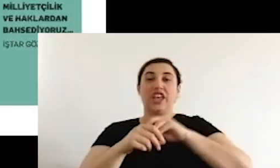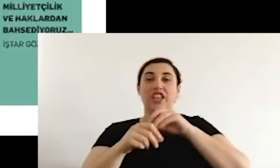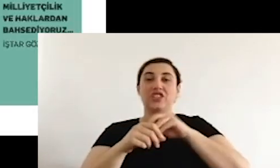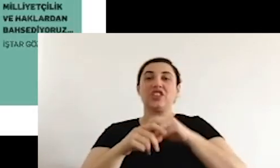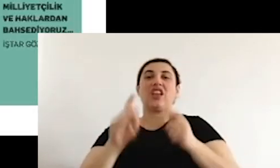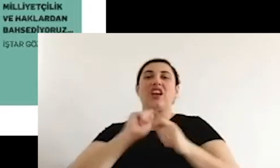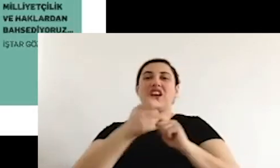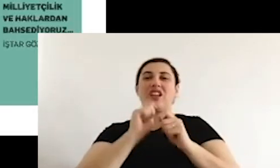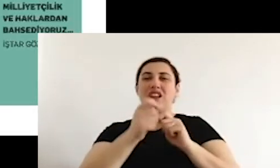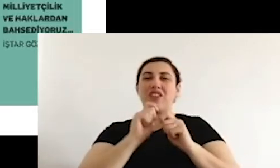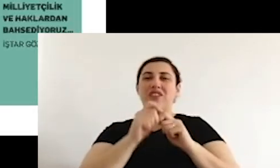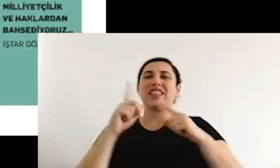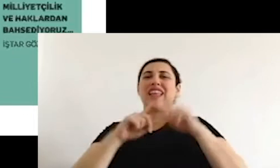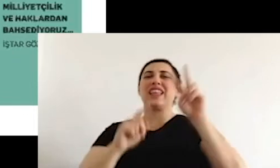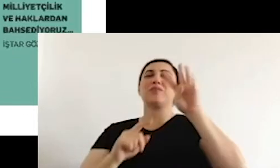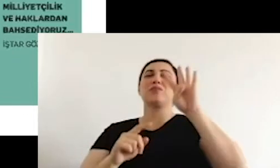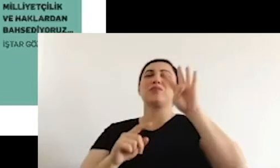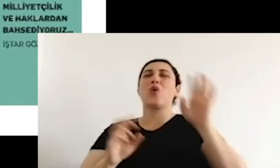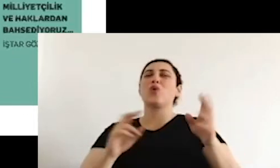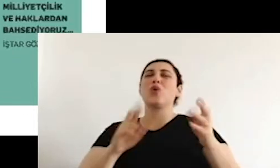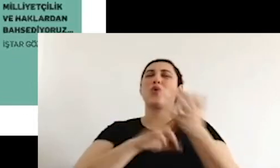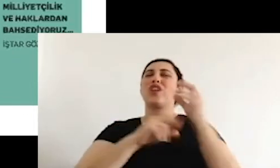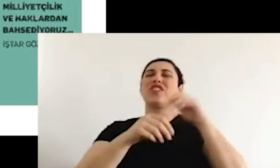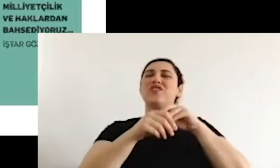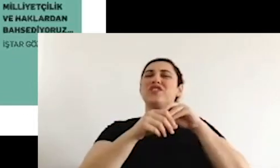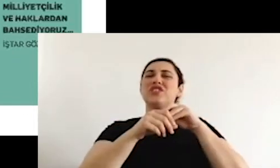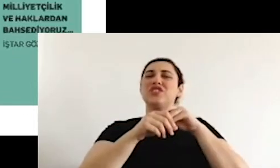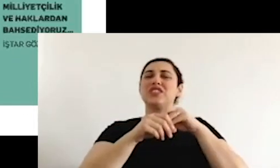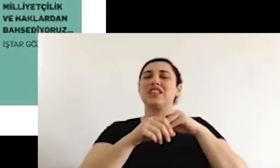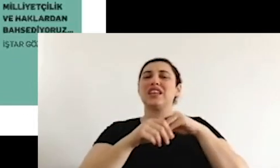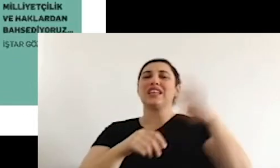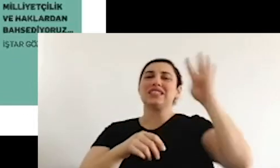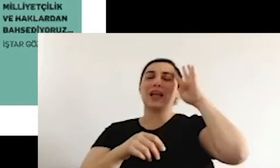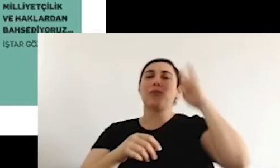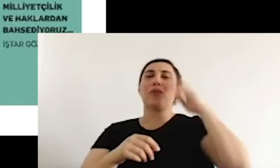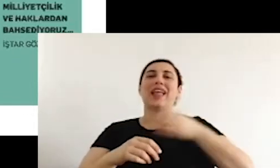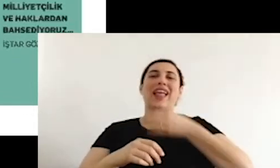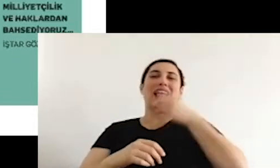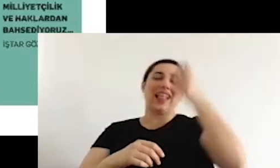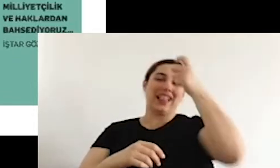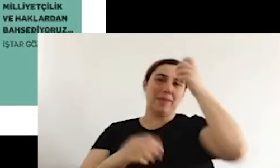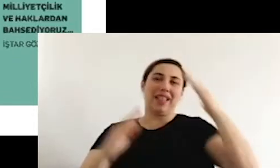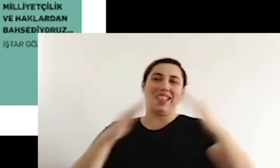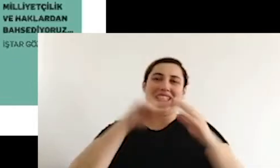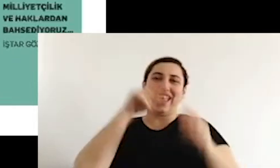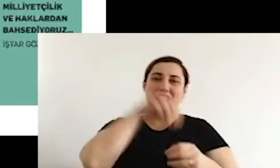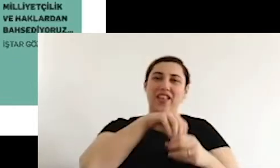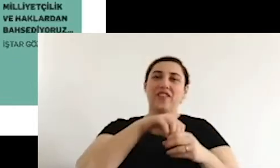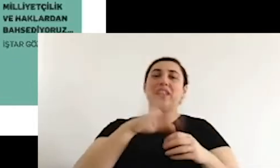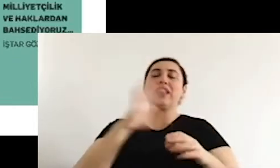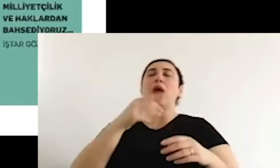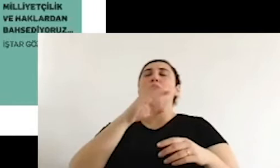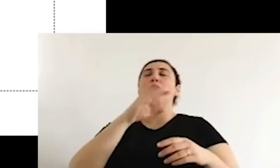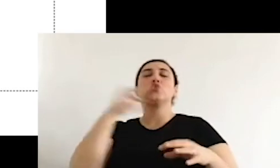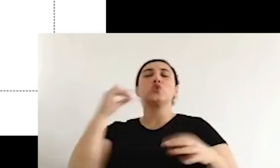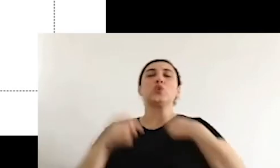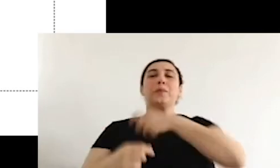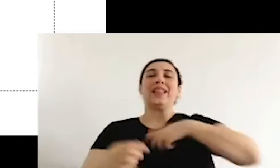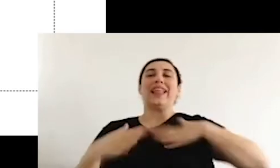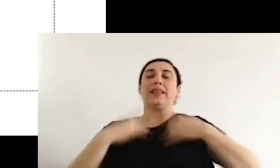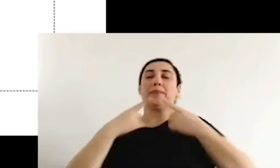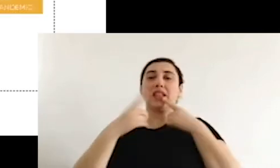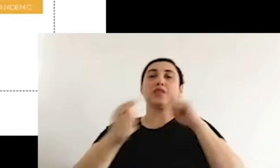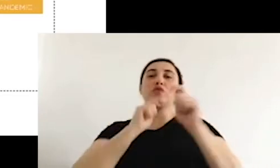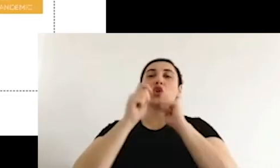Turkey, we have a Kratane, Istanbul Literature House, also launched a number of talks,